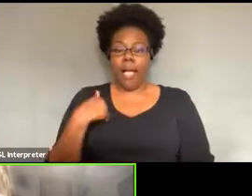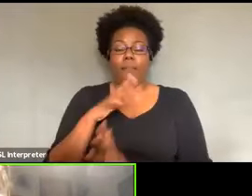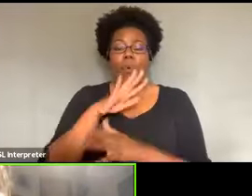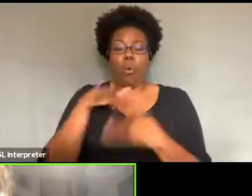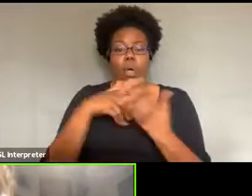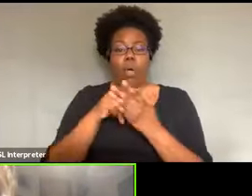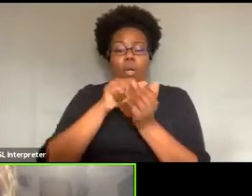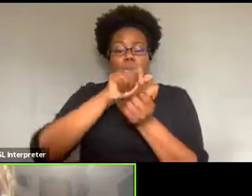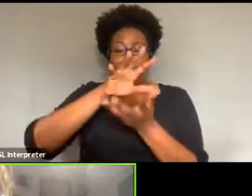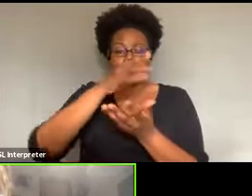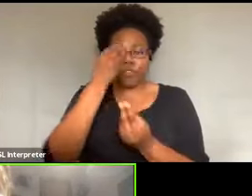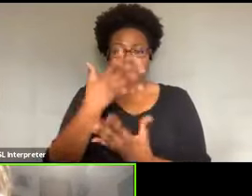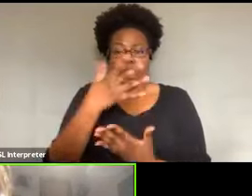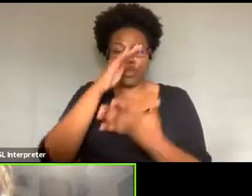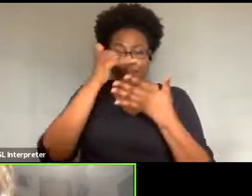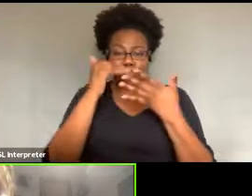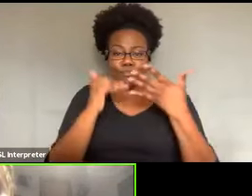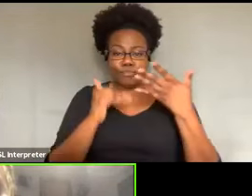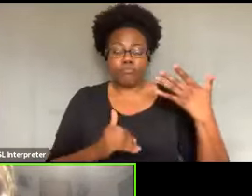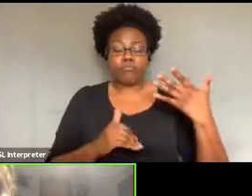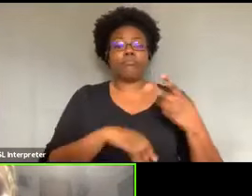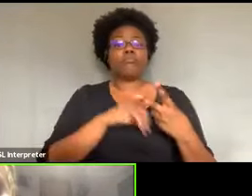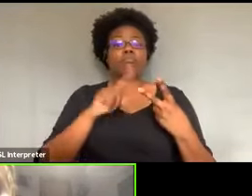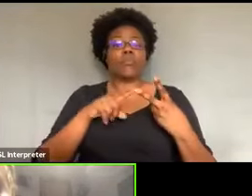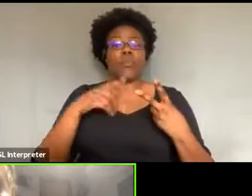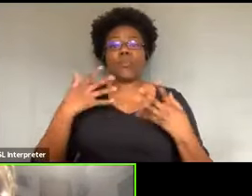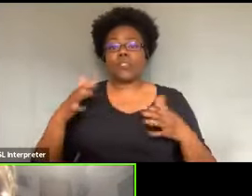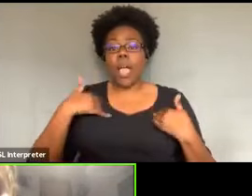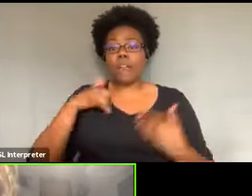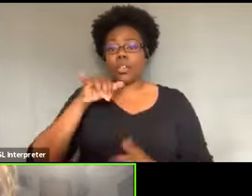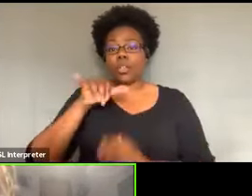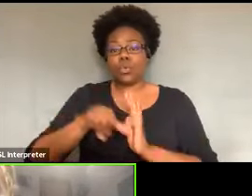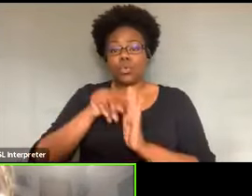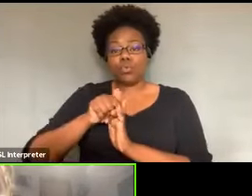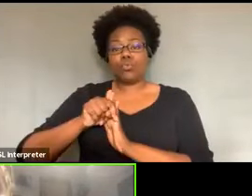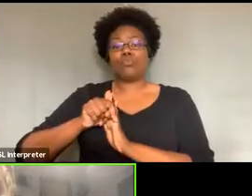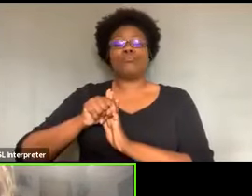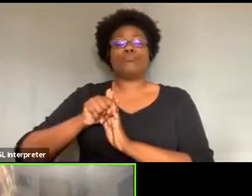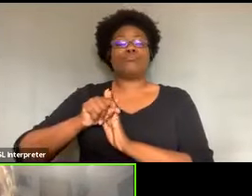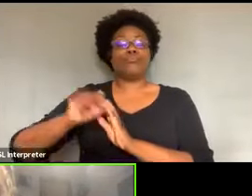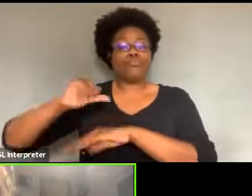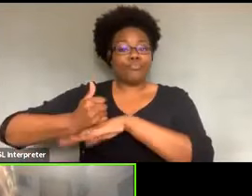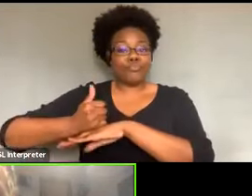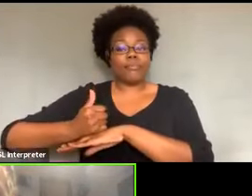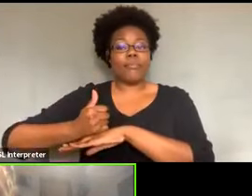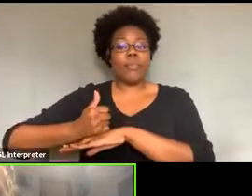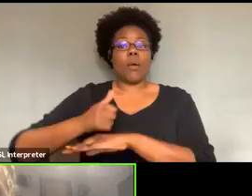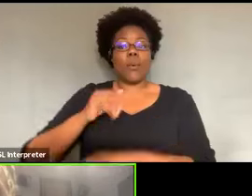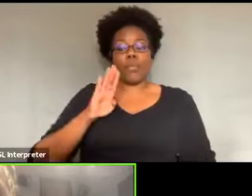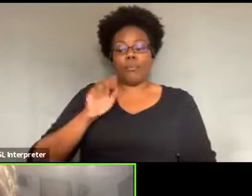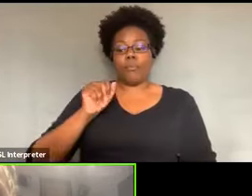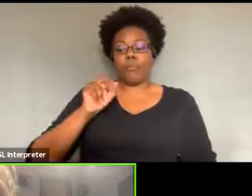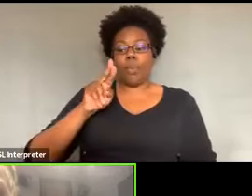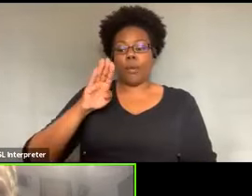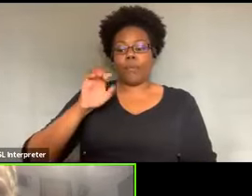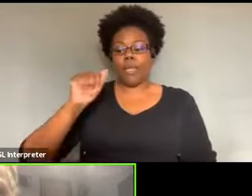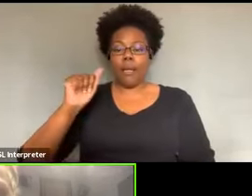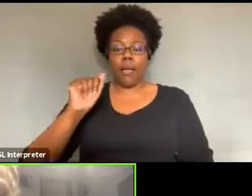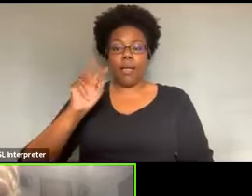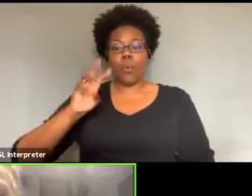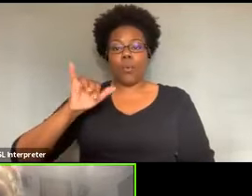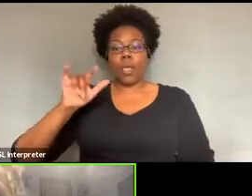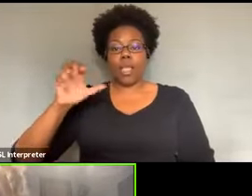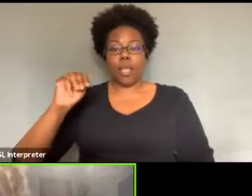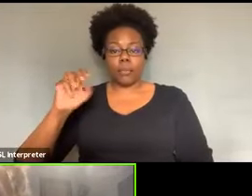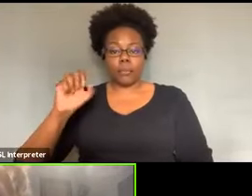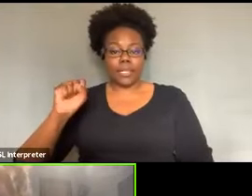have a YouTube channel with Barbia Williams performing company spelled out. You'll see our logo on it.